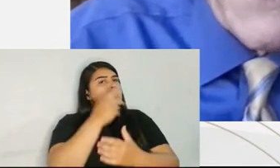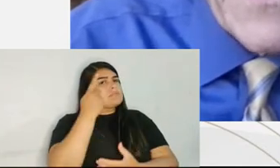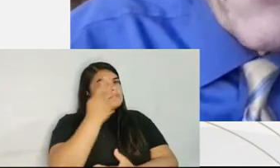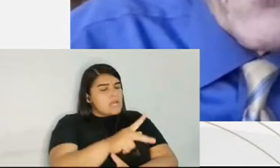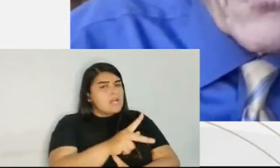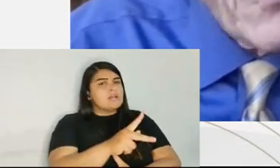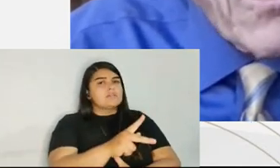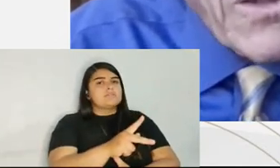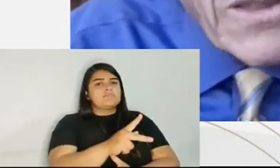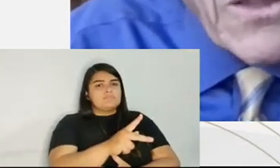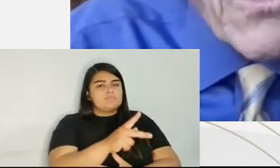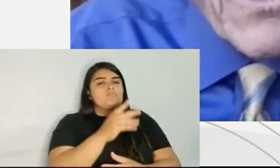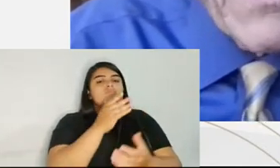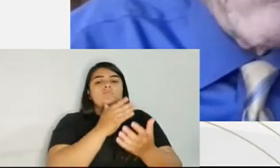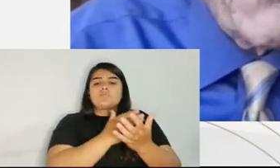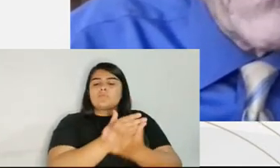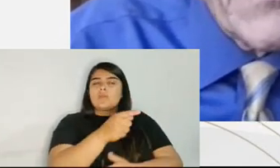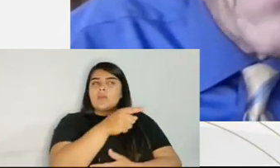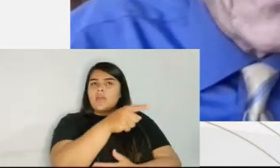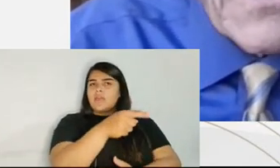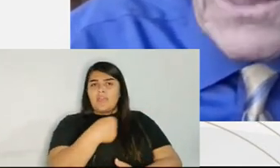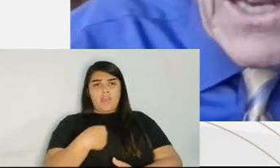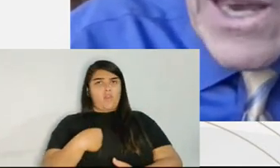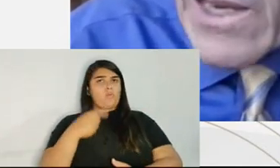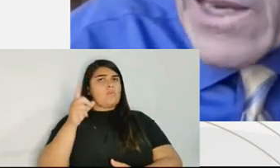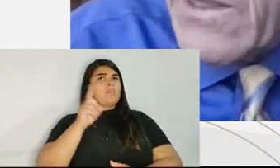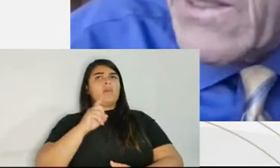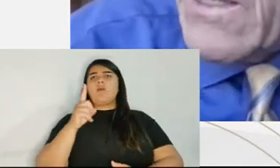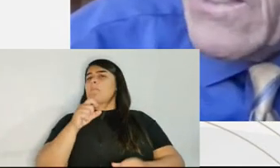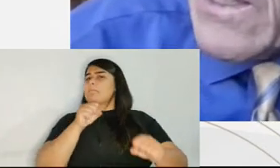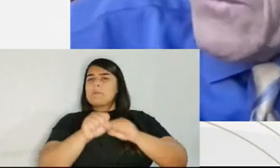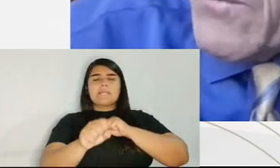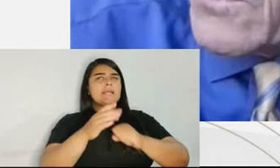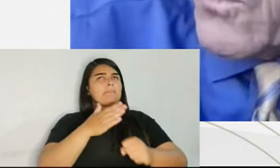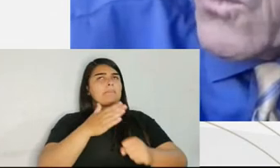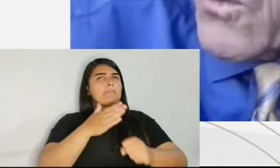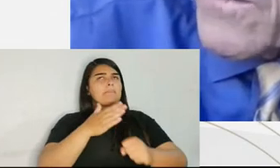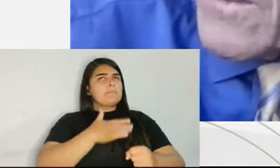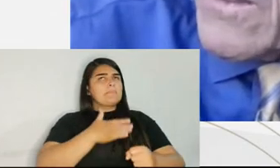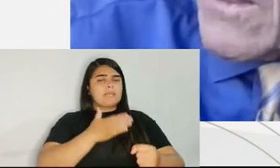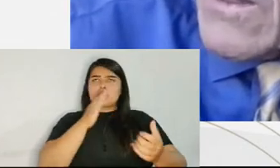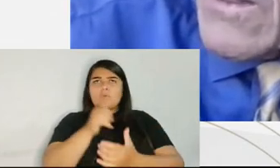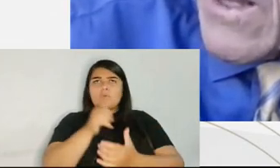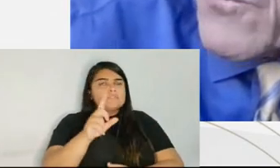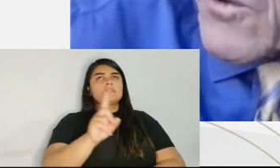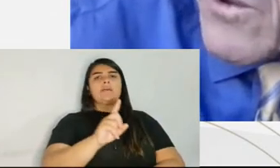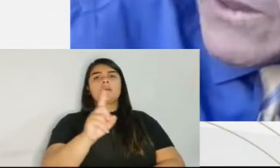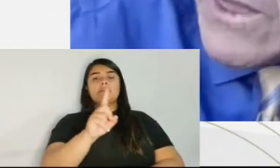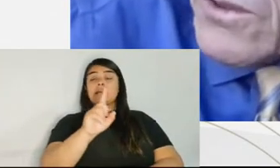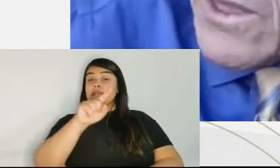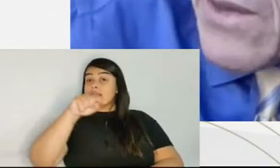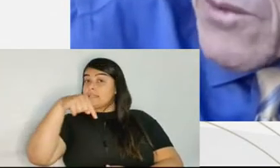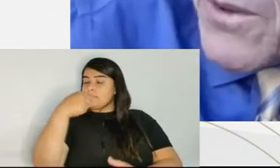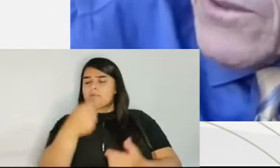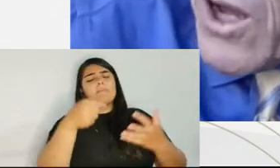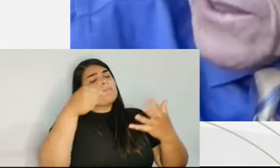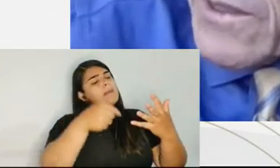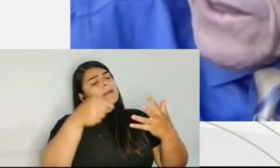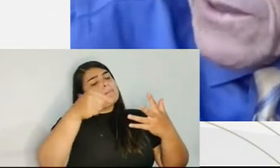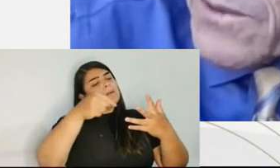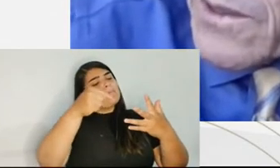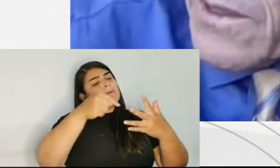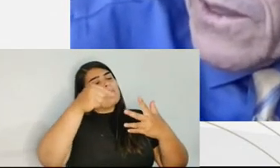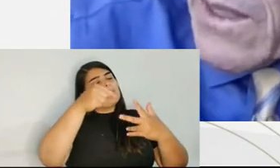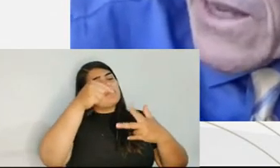And then after considering the options he had, he came into court, and after initially having pled